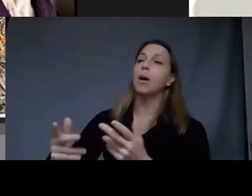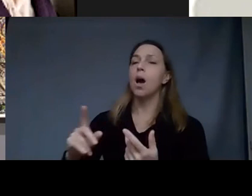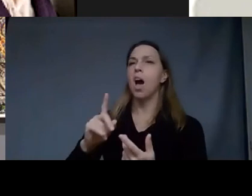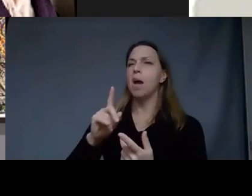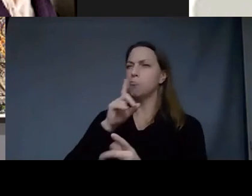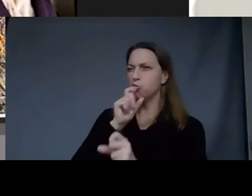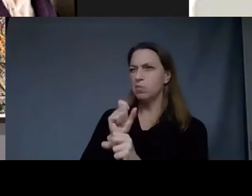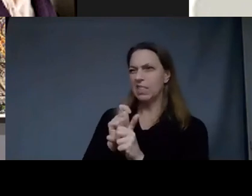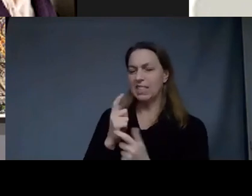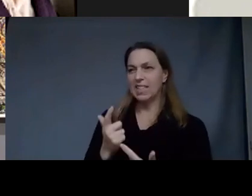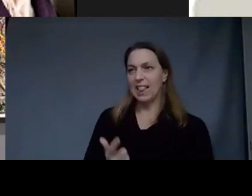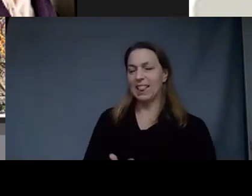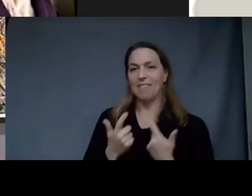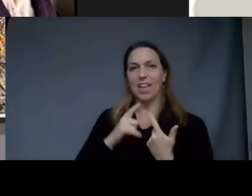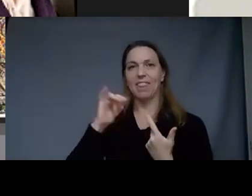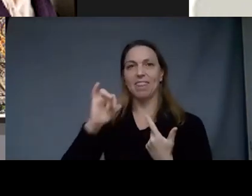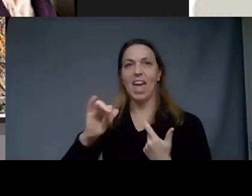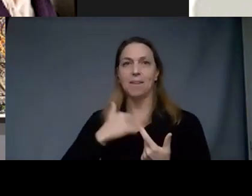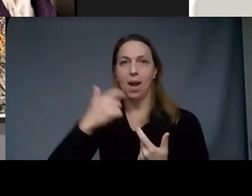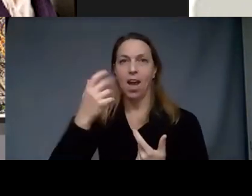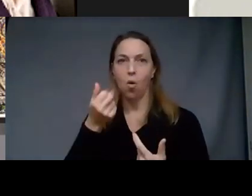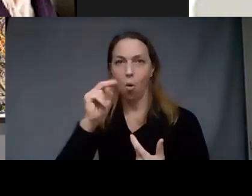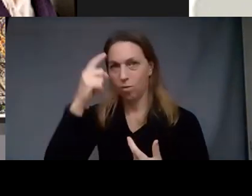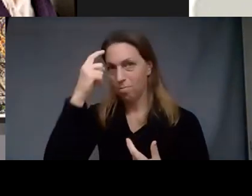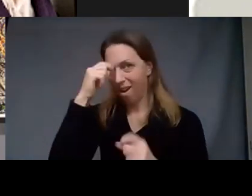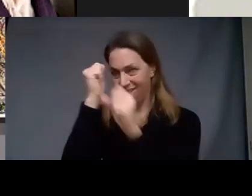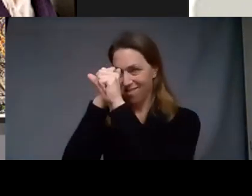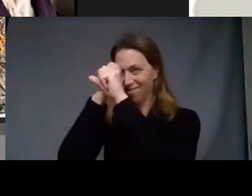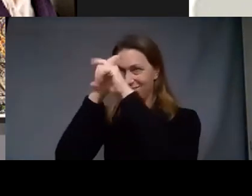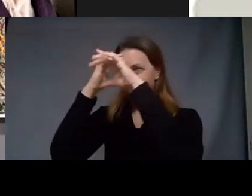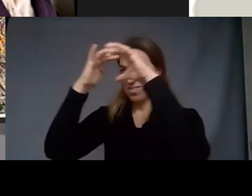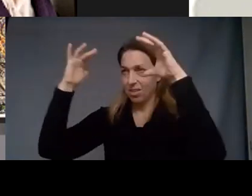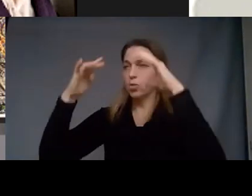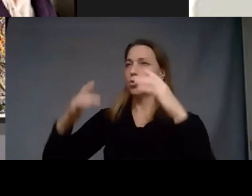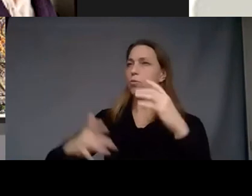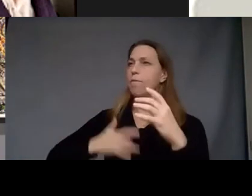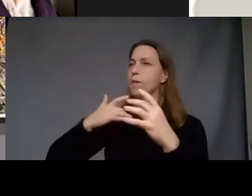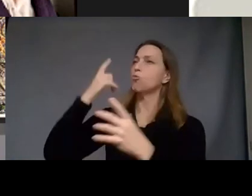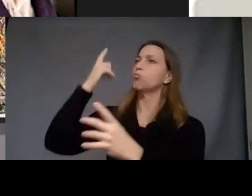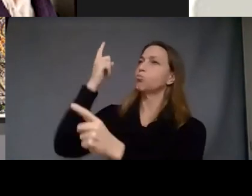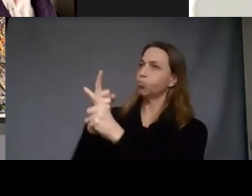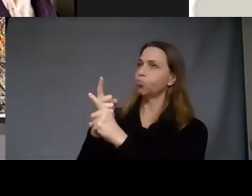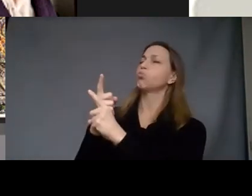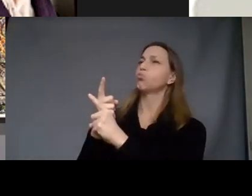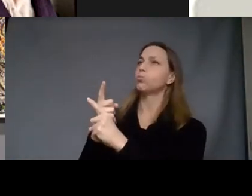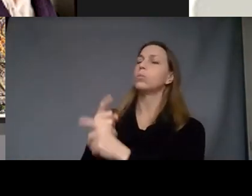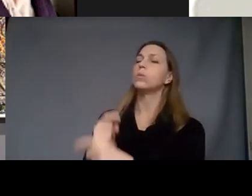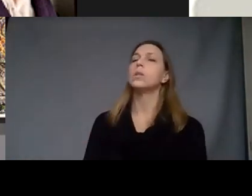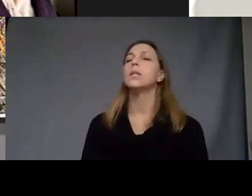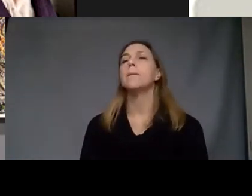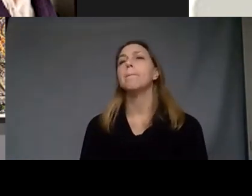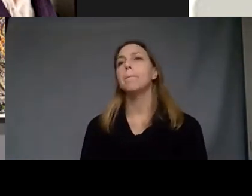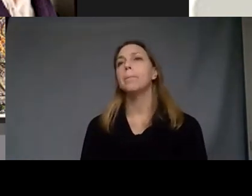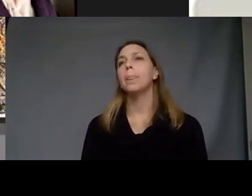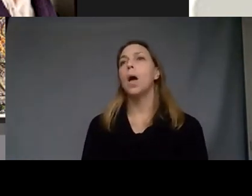psychologically and so that it should feel right if I believe